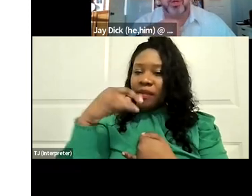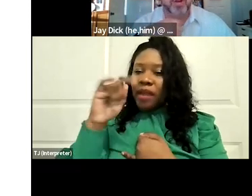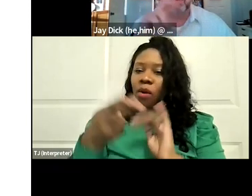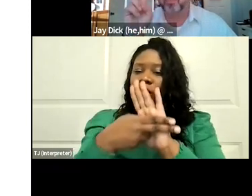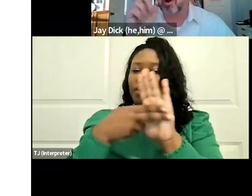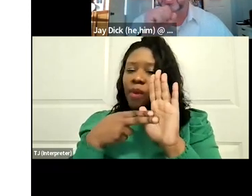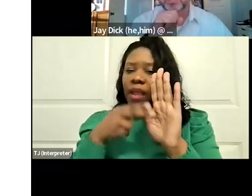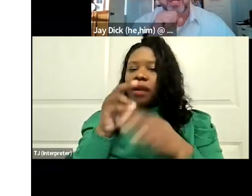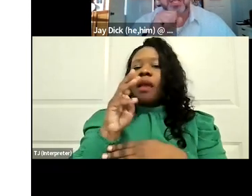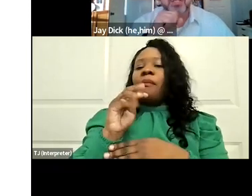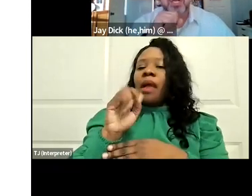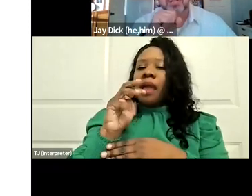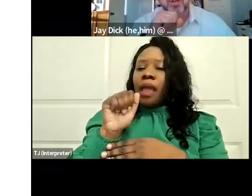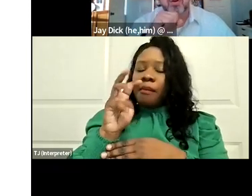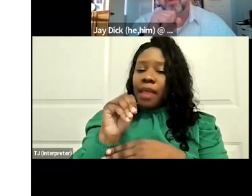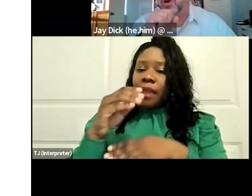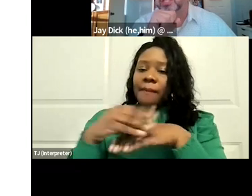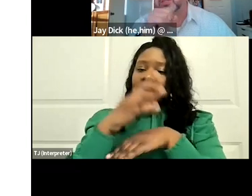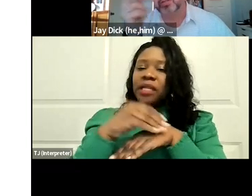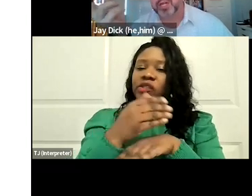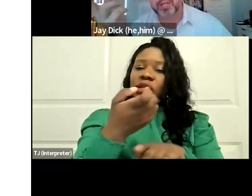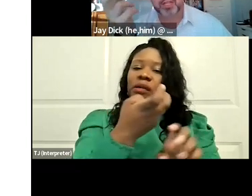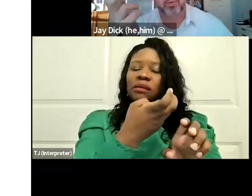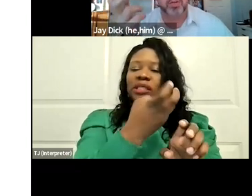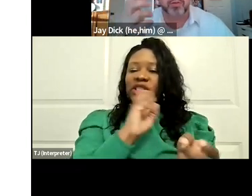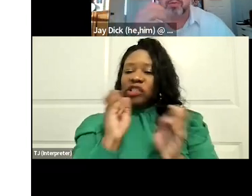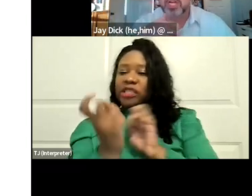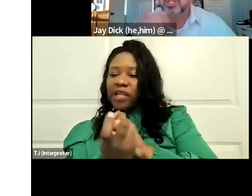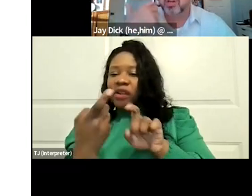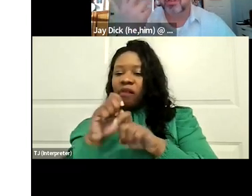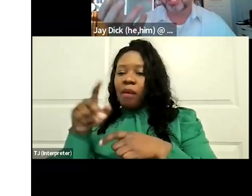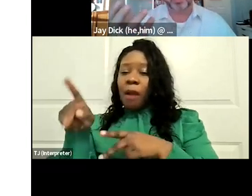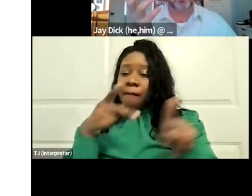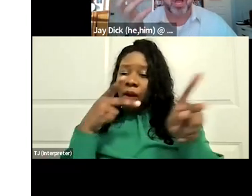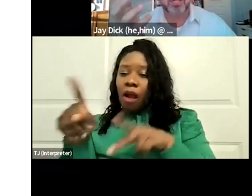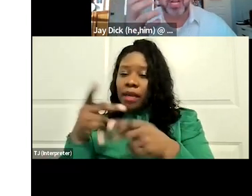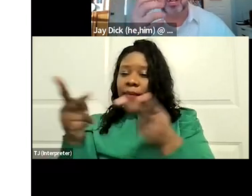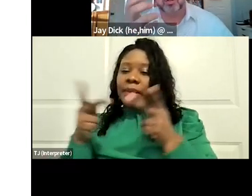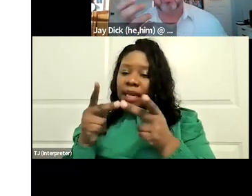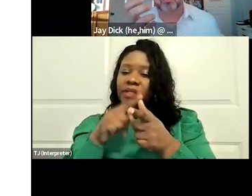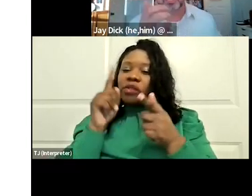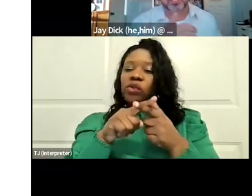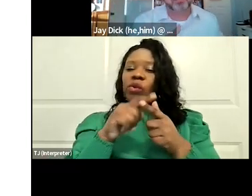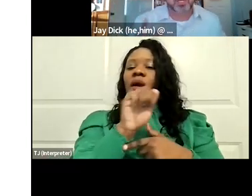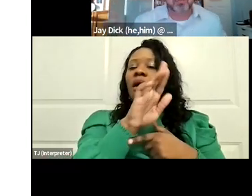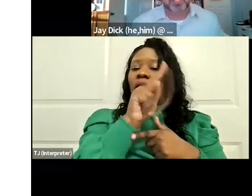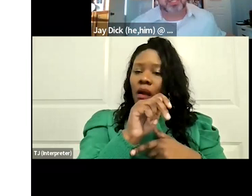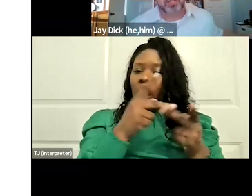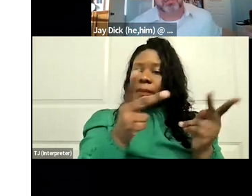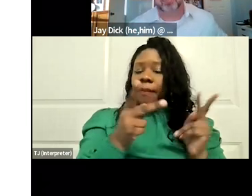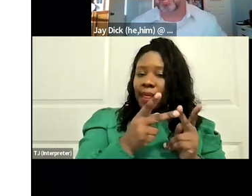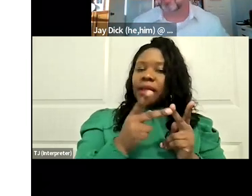Miami Beach away from a party destination to the Home for Arts and Culture, and I think that's wonderful. So, if your city or county has had any local initiative,